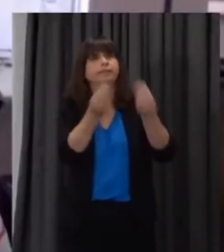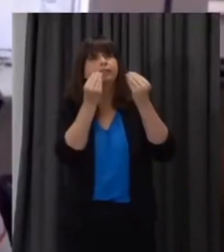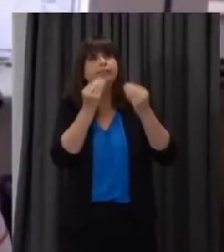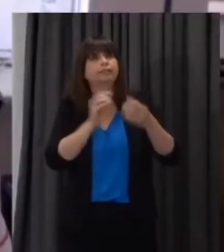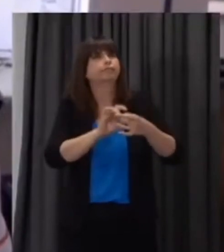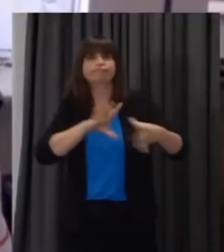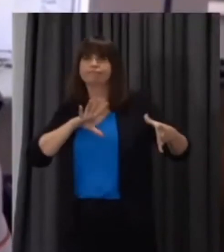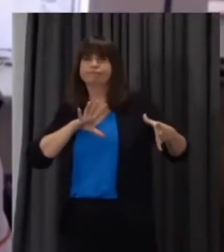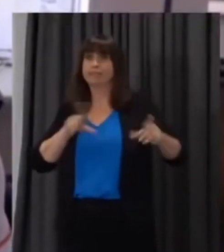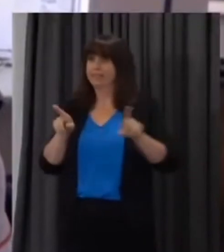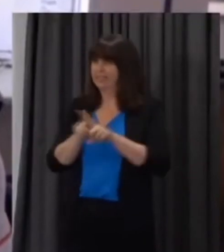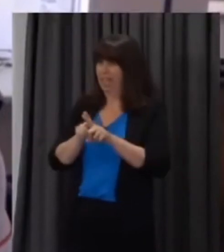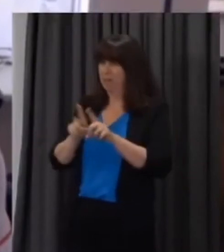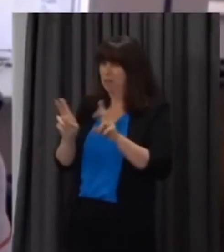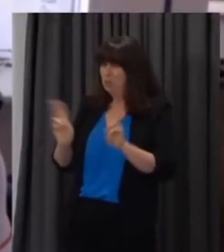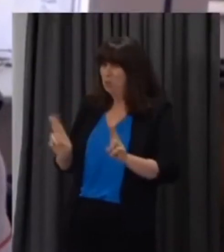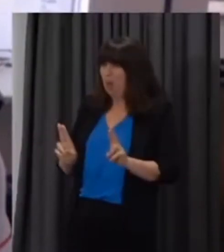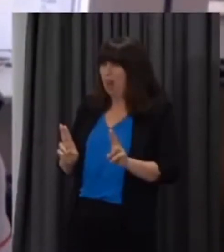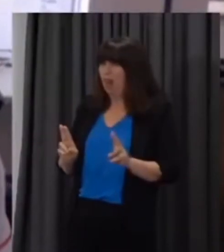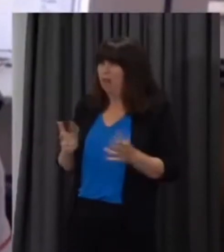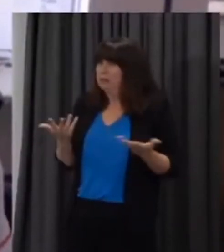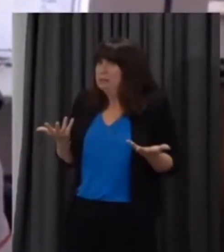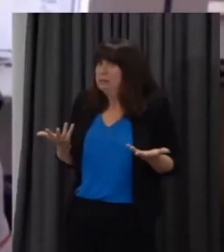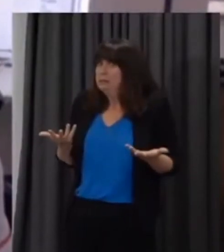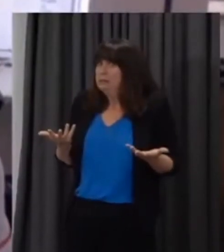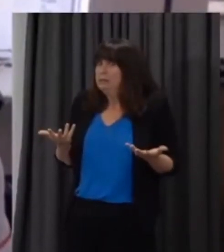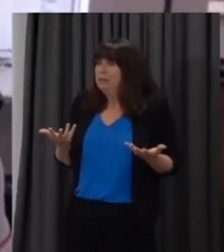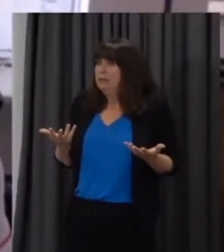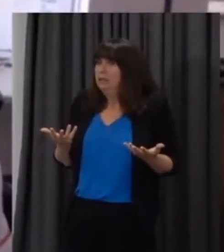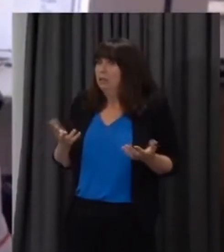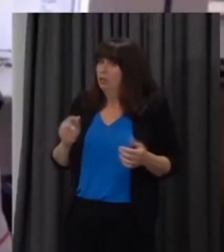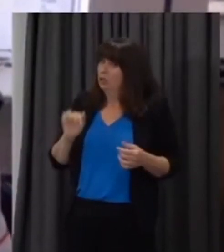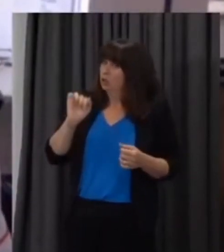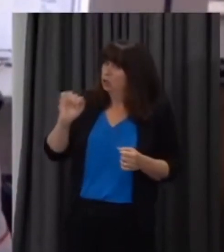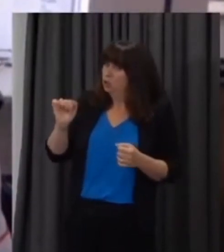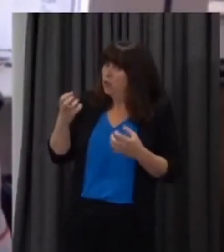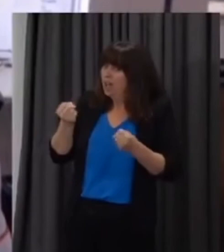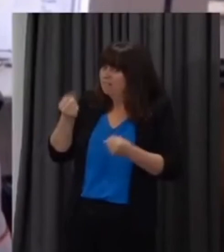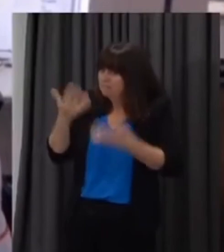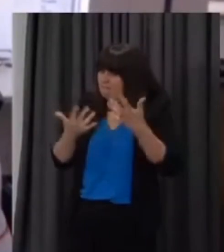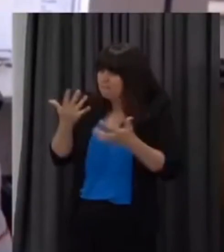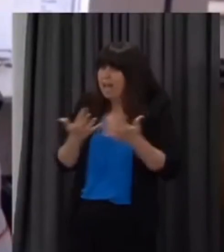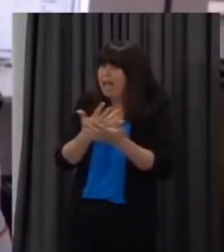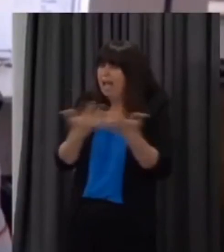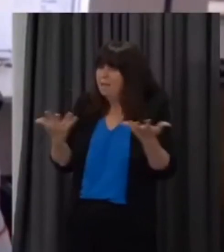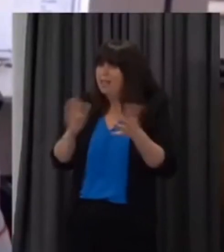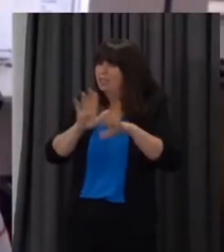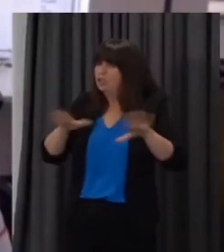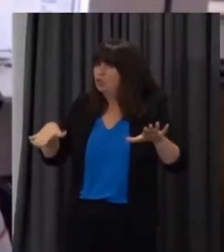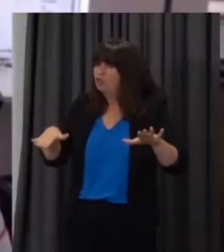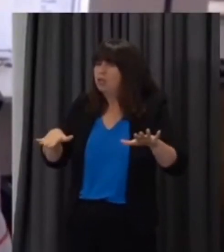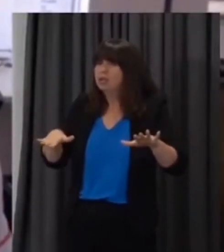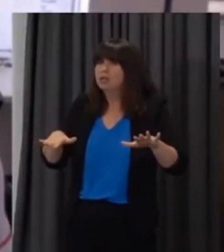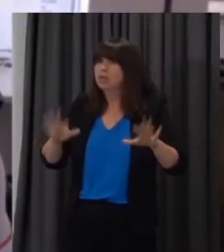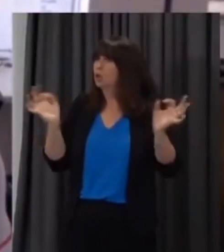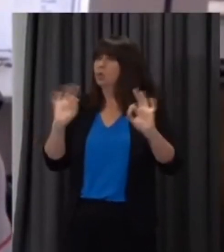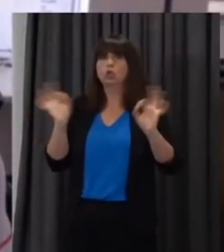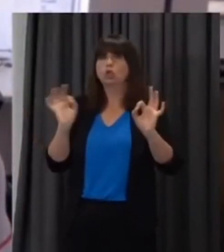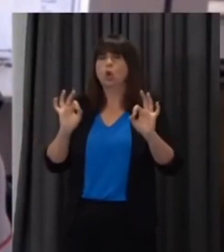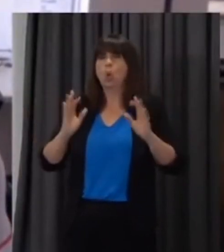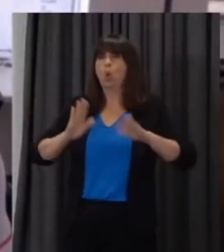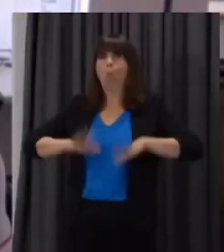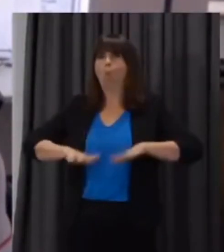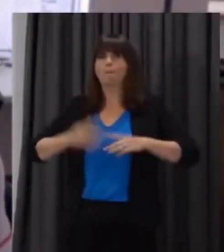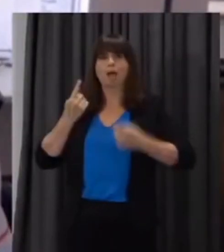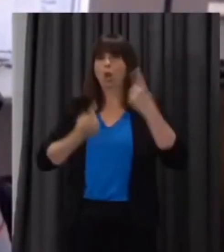for schools as well. What information do you have on the number of children that just aren't engaging in the remote learning going